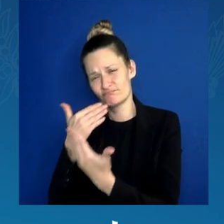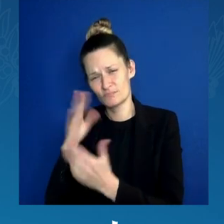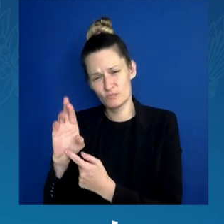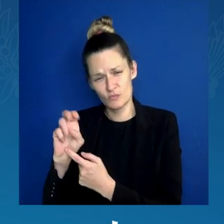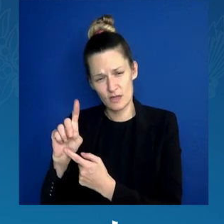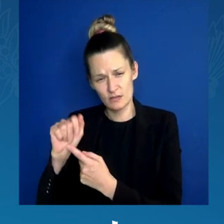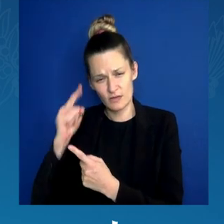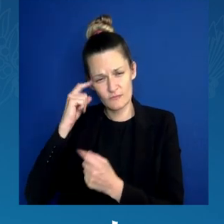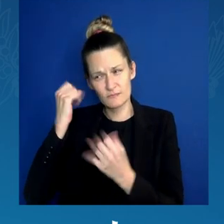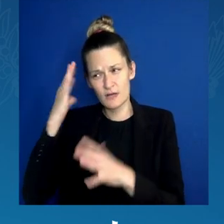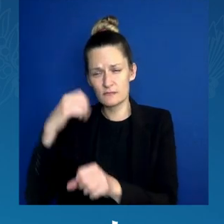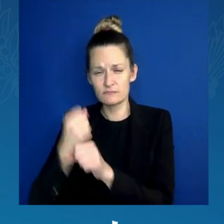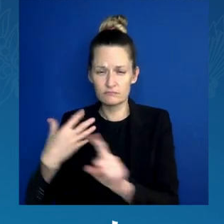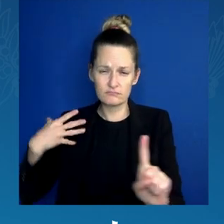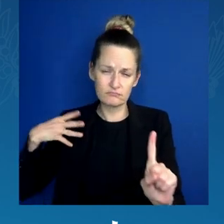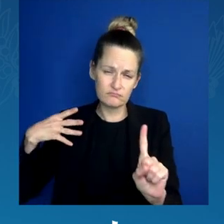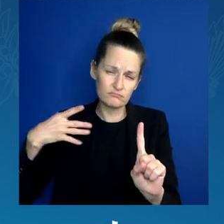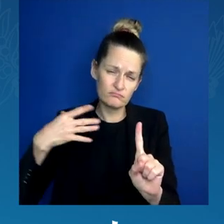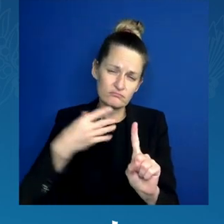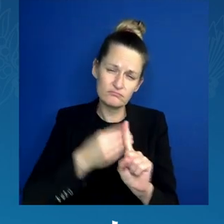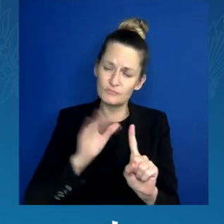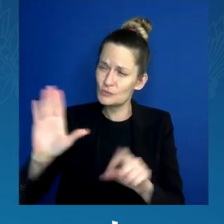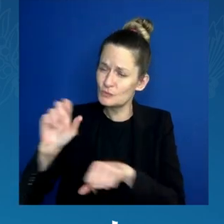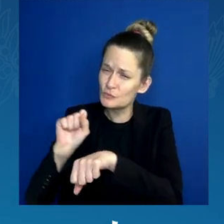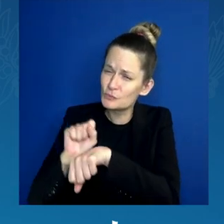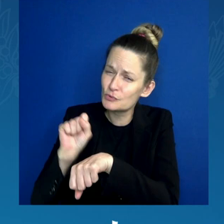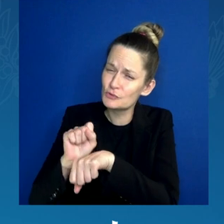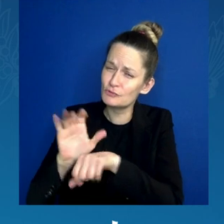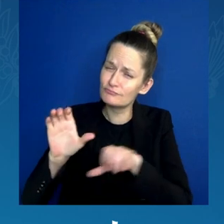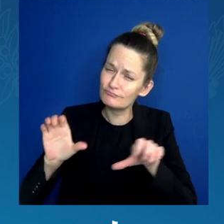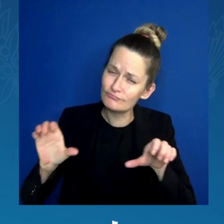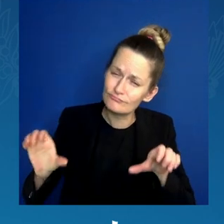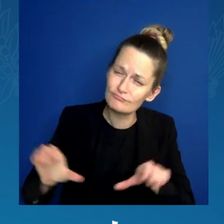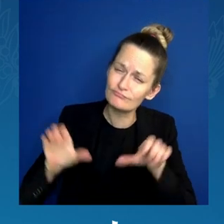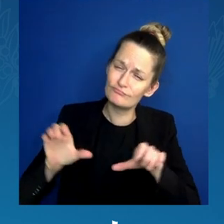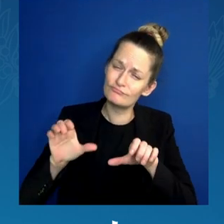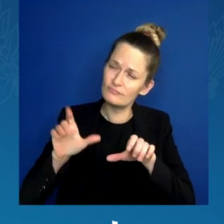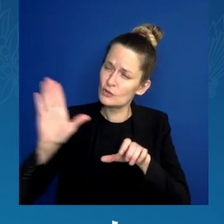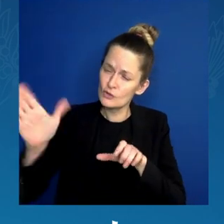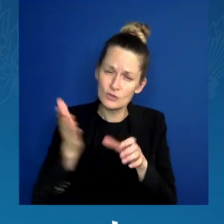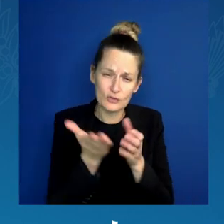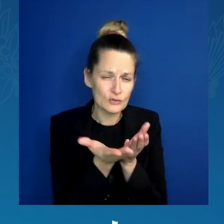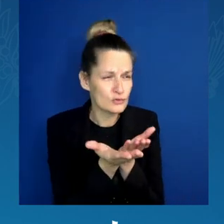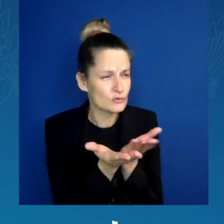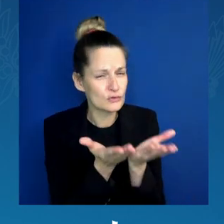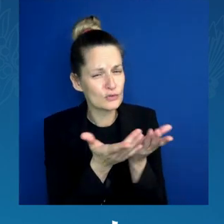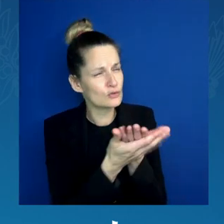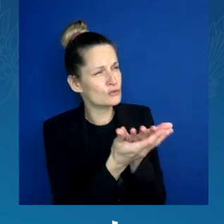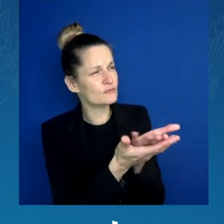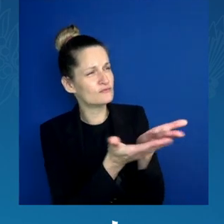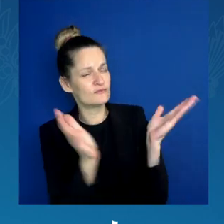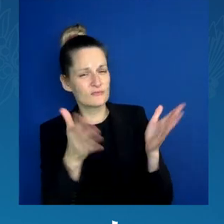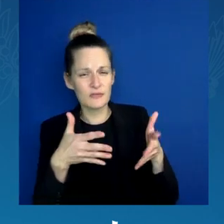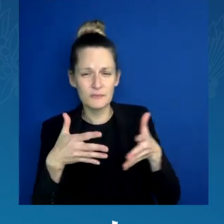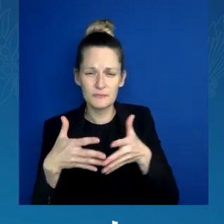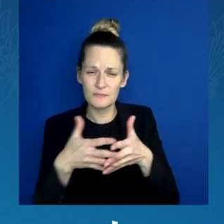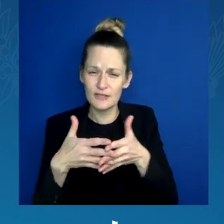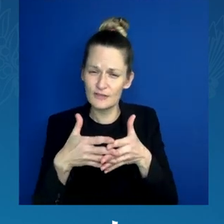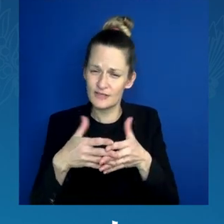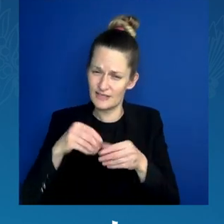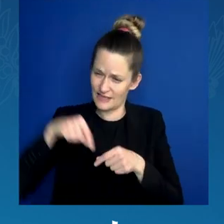service of our nation. She truly is such a fighter for this district. And I know you're not going to stop fighting for the folks